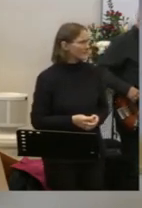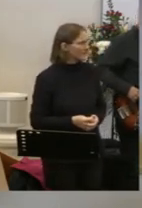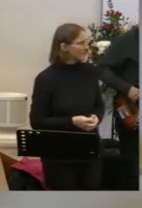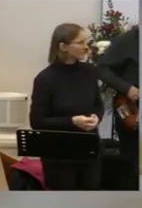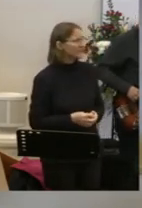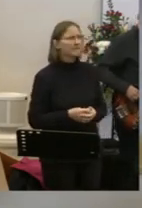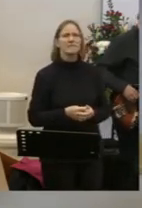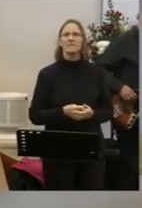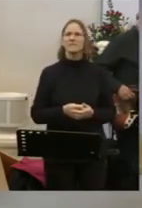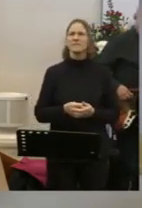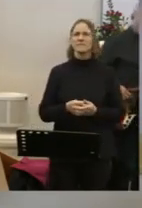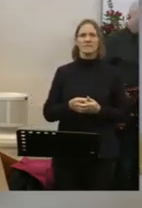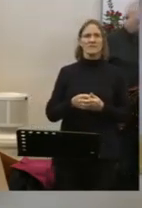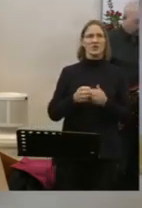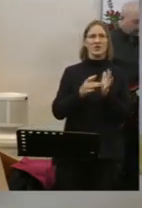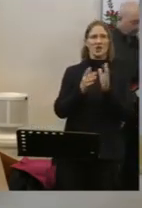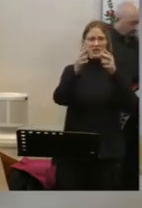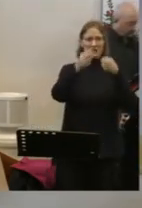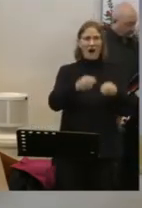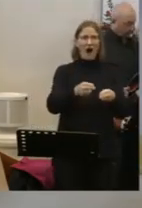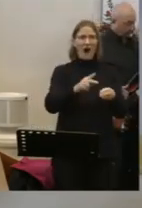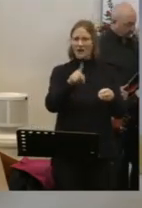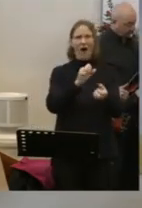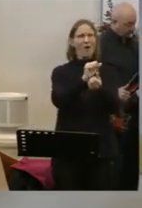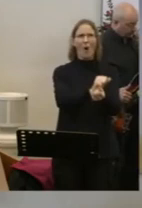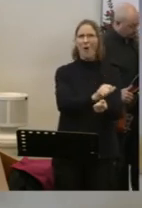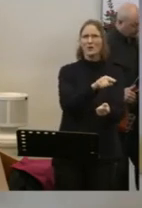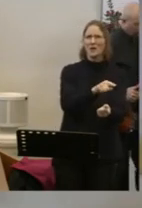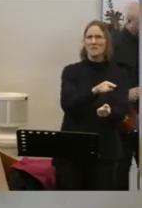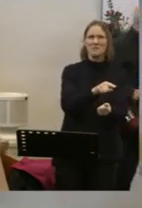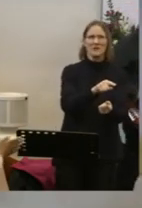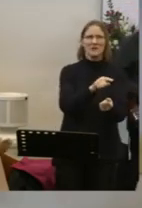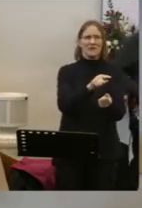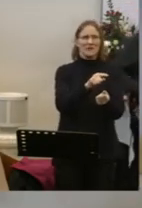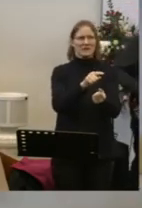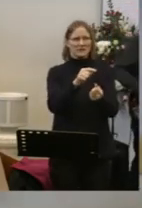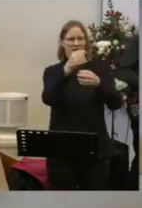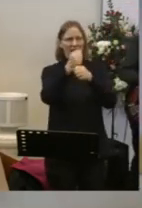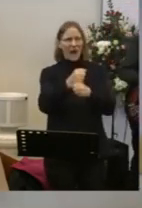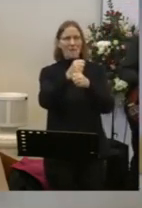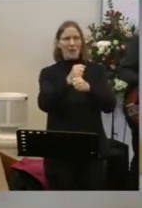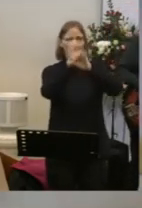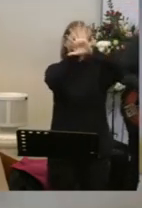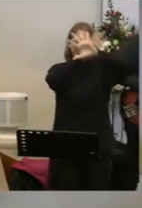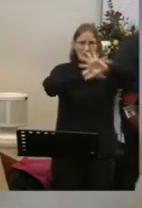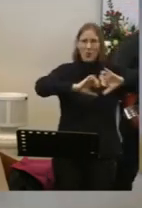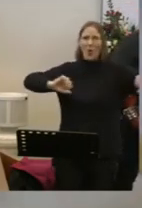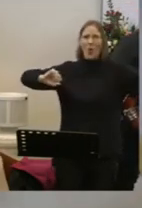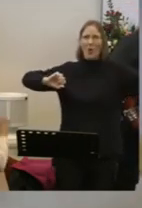Death could not hold you The veil tore before you